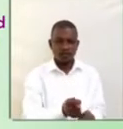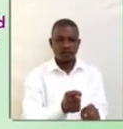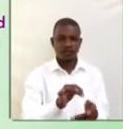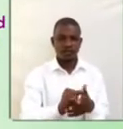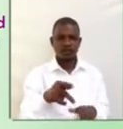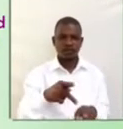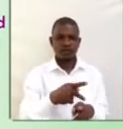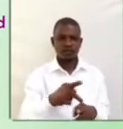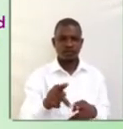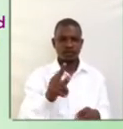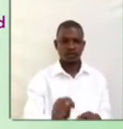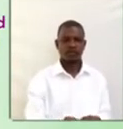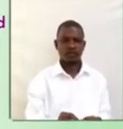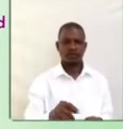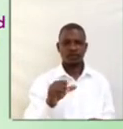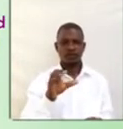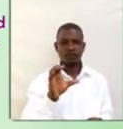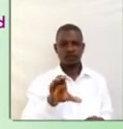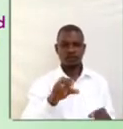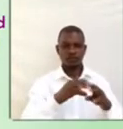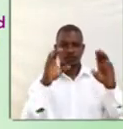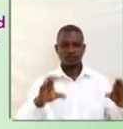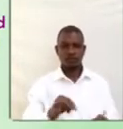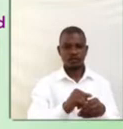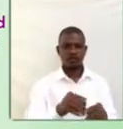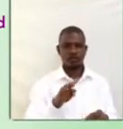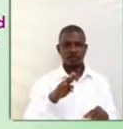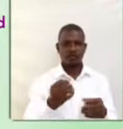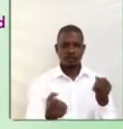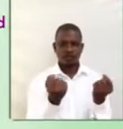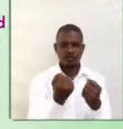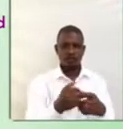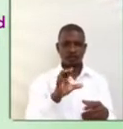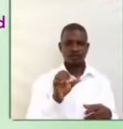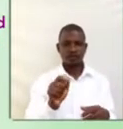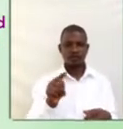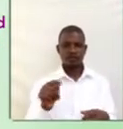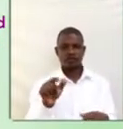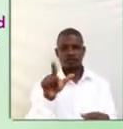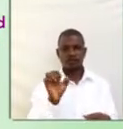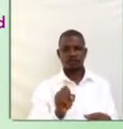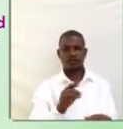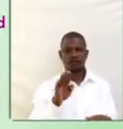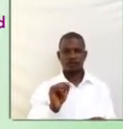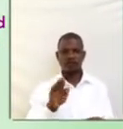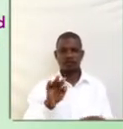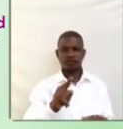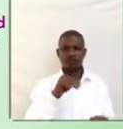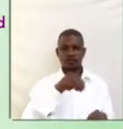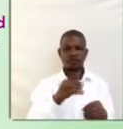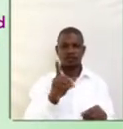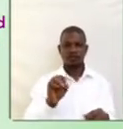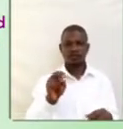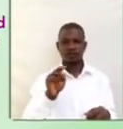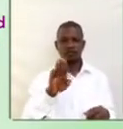Practical. C-T in battle. C-T in B-T in doubt.